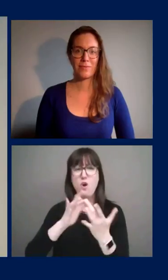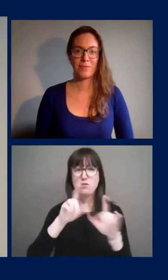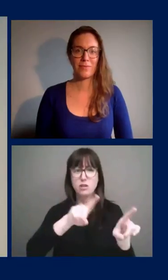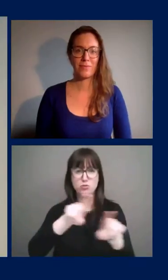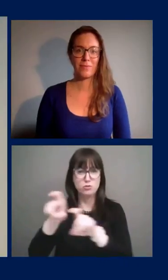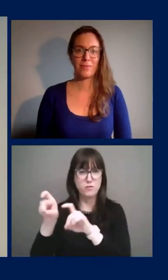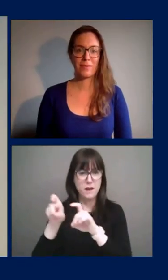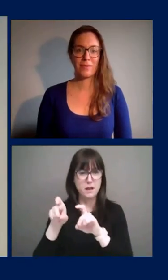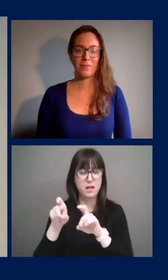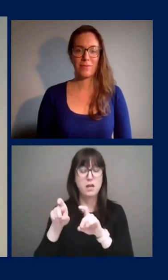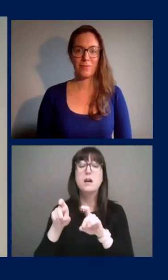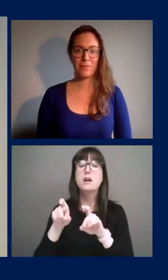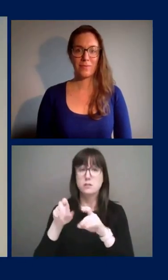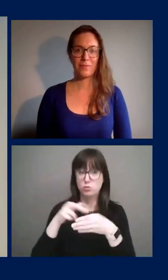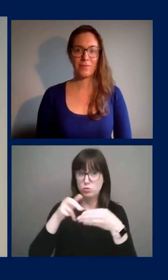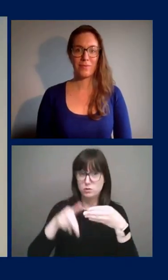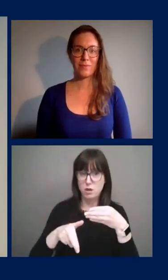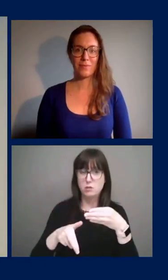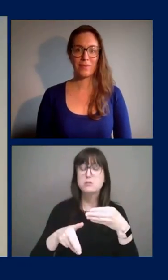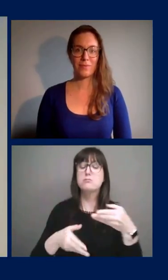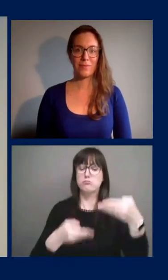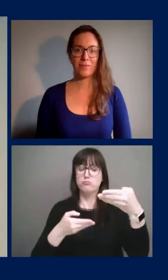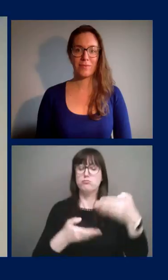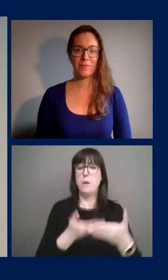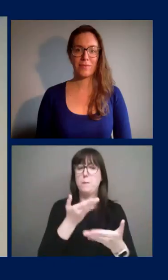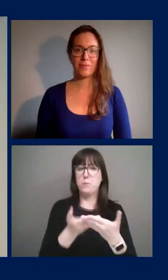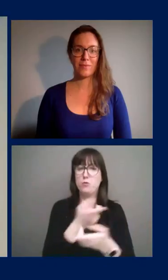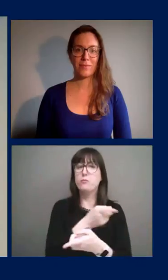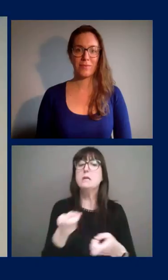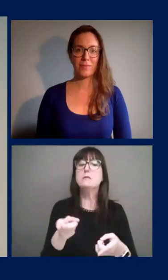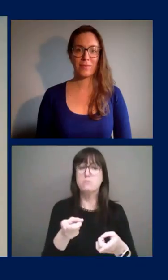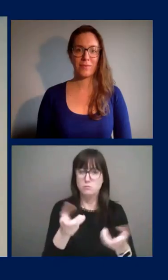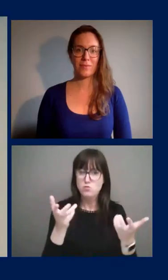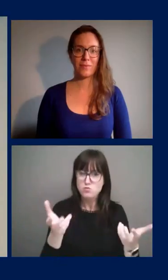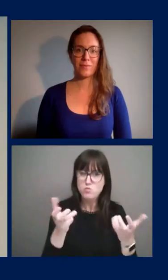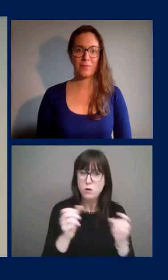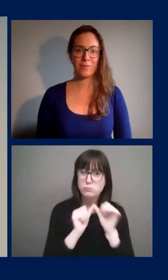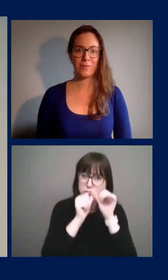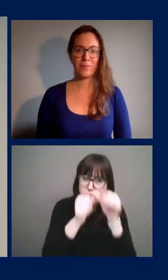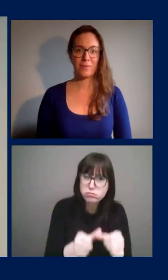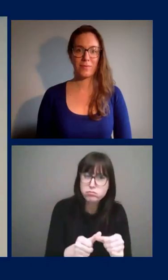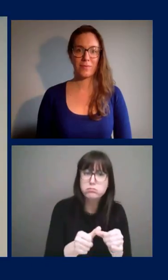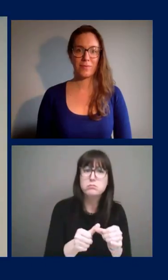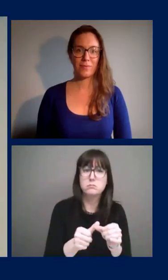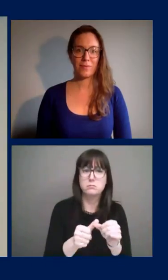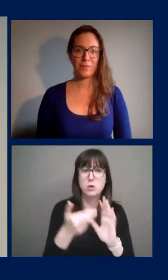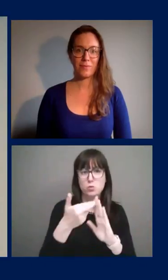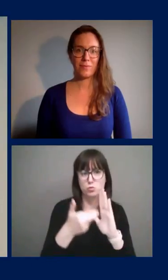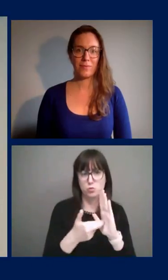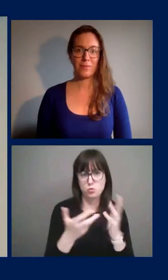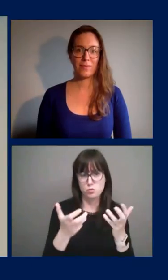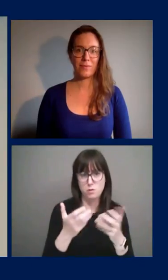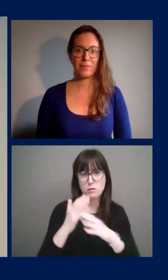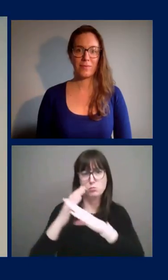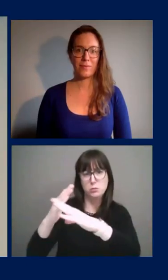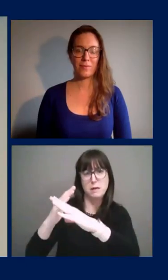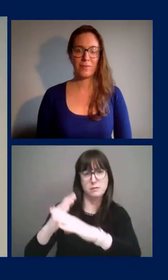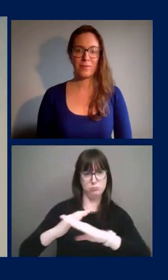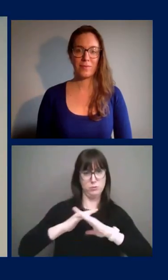results give us increased confidence that the people of Ottawa are committed to continue to follow public health guidance and protect each other.